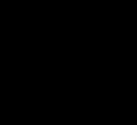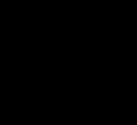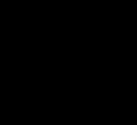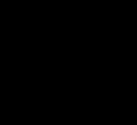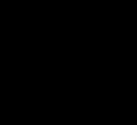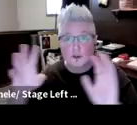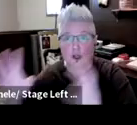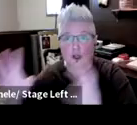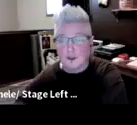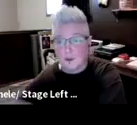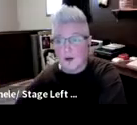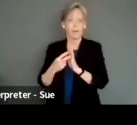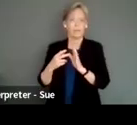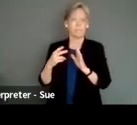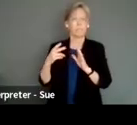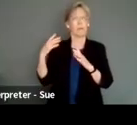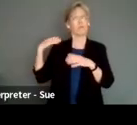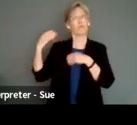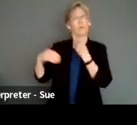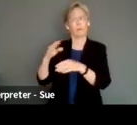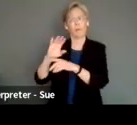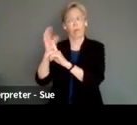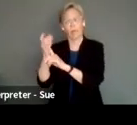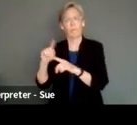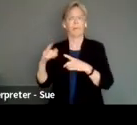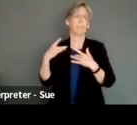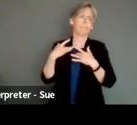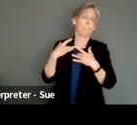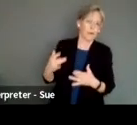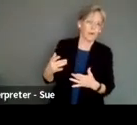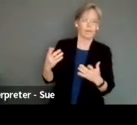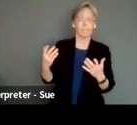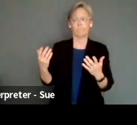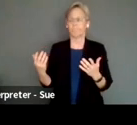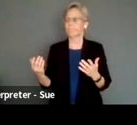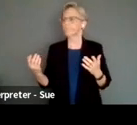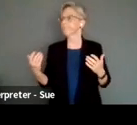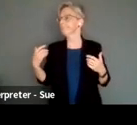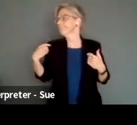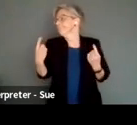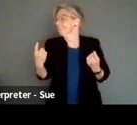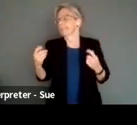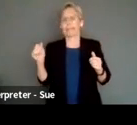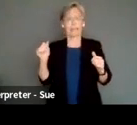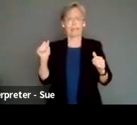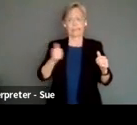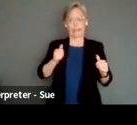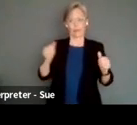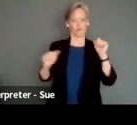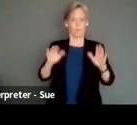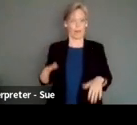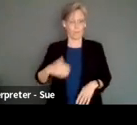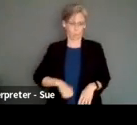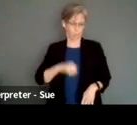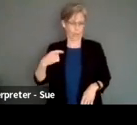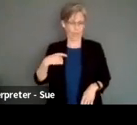don't mean traditional culturally wise, I mean traditional theatre, modern Canadian drama. And we're proud of that. I love Canadian drama. I'm a